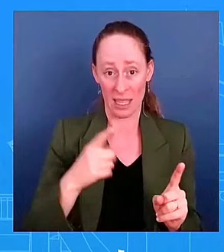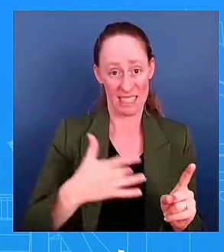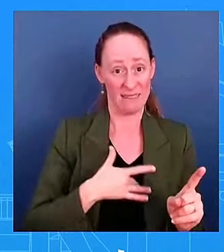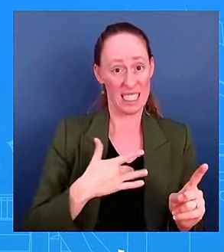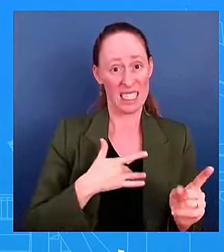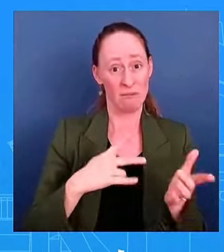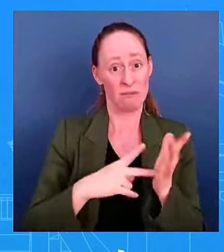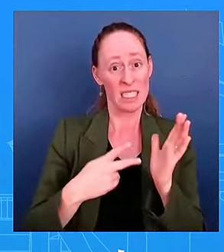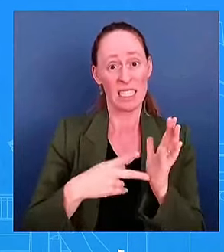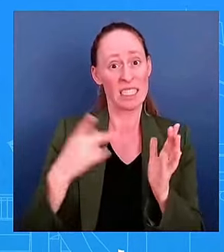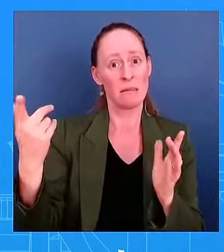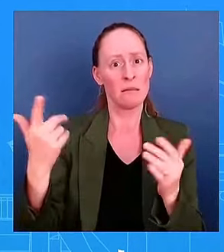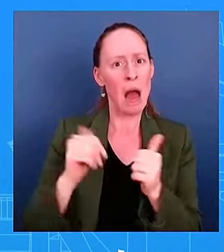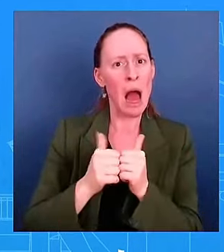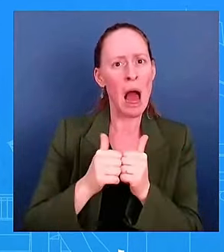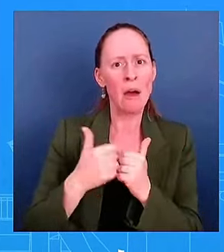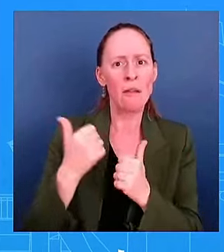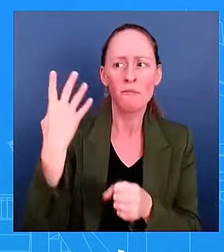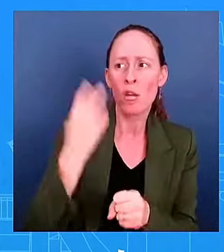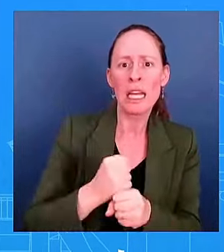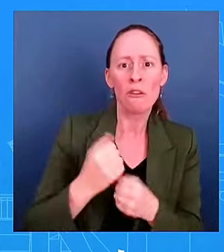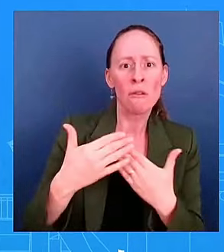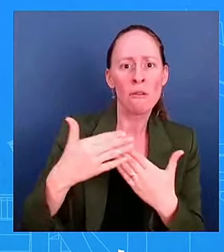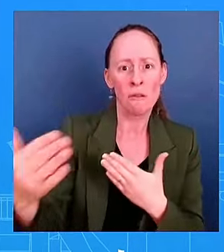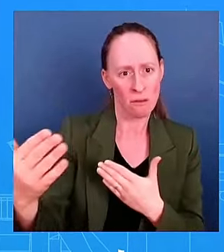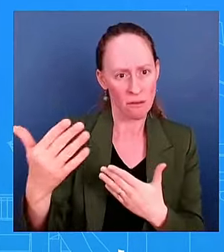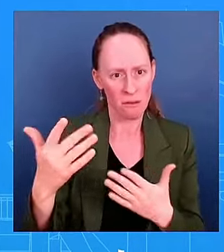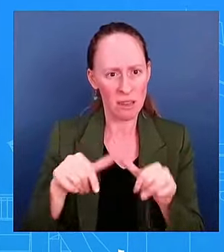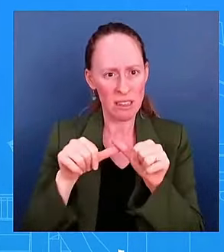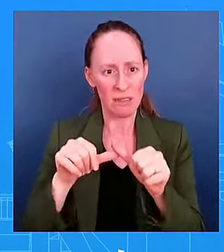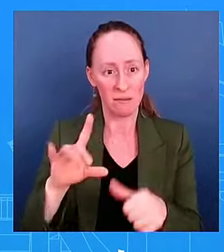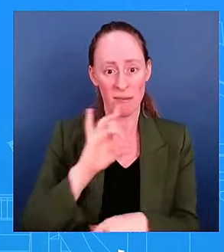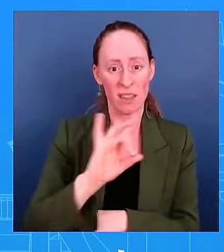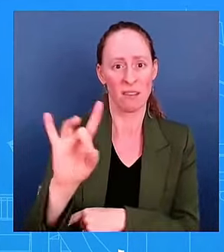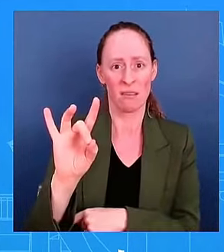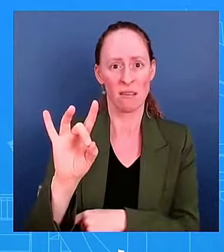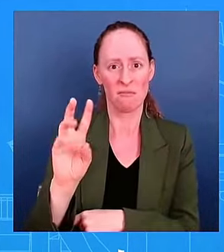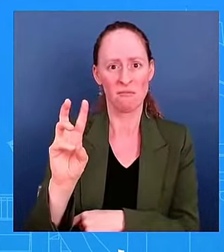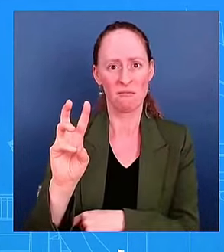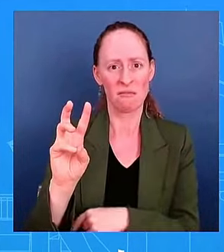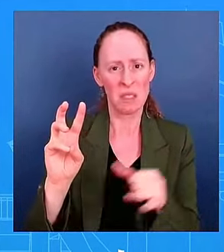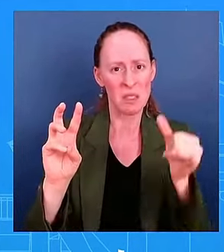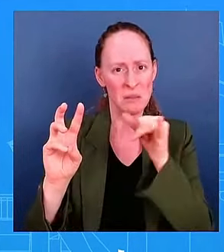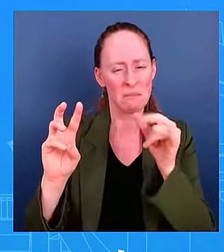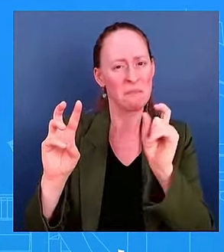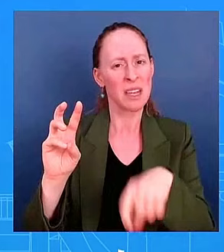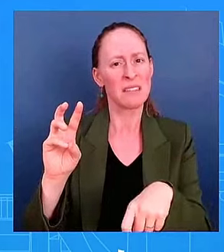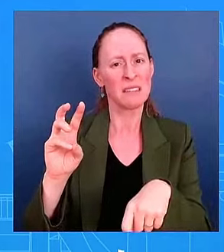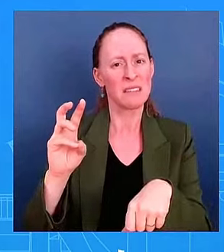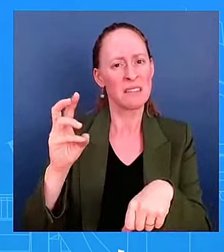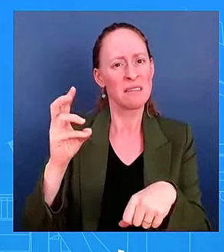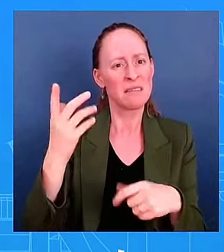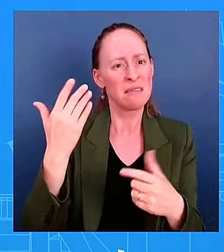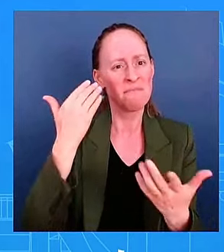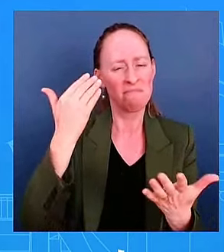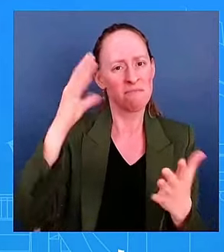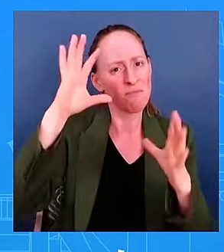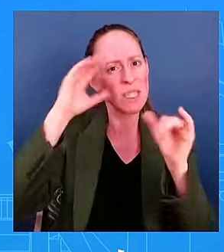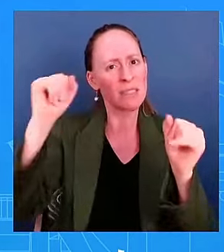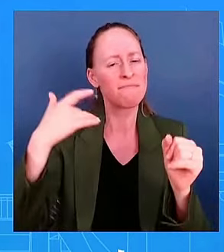until he's 86 years old? I mean, look, I think there's multiple factors here to consider. There was the travel,